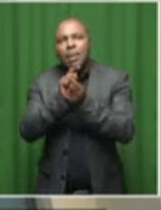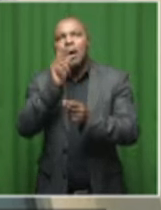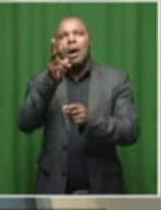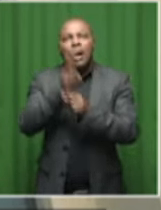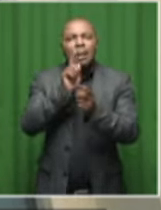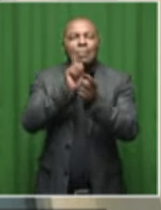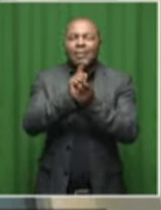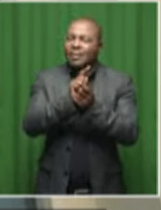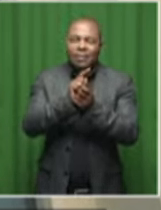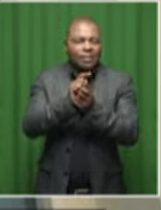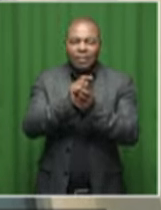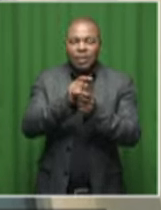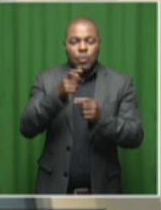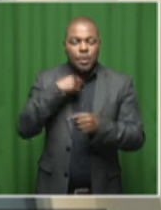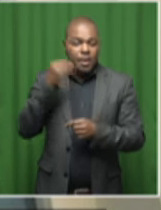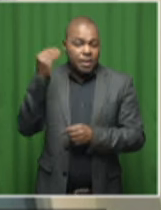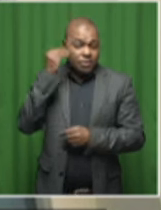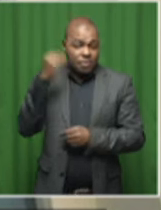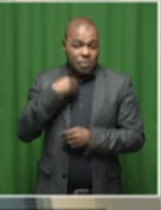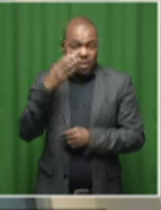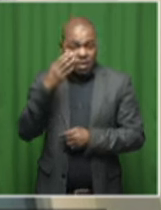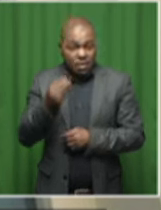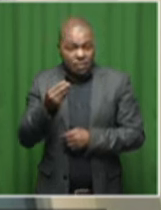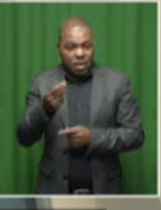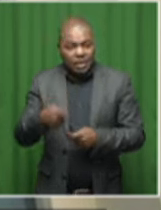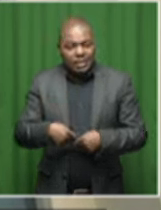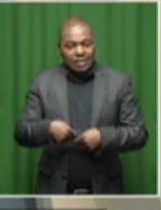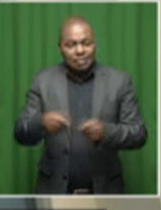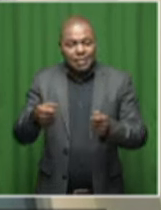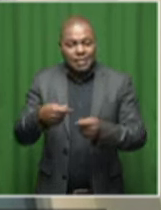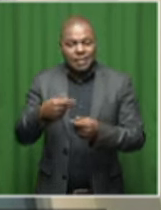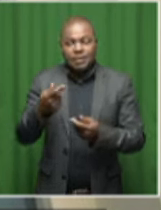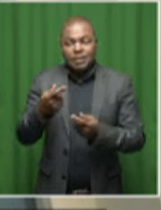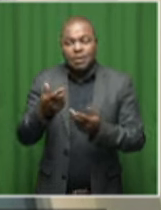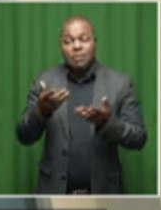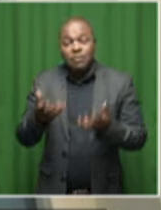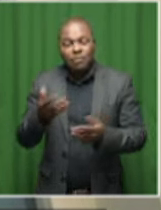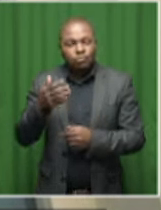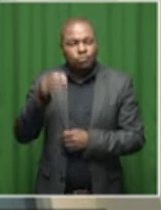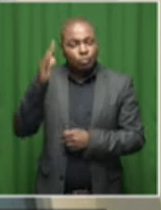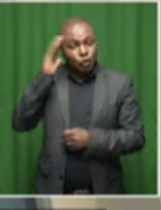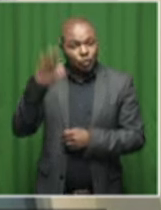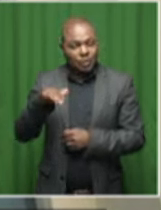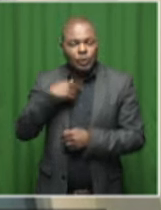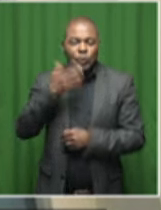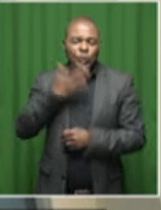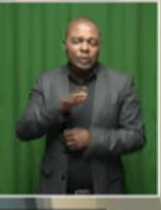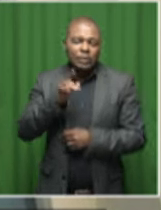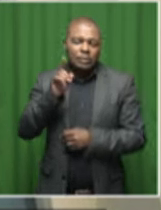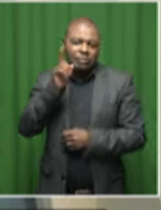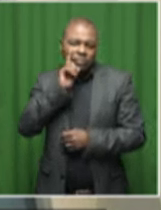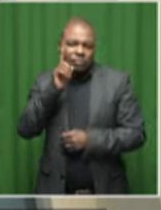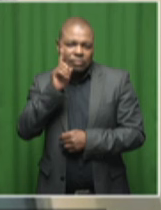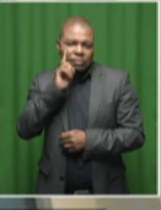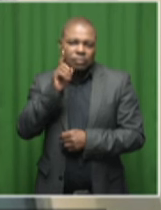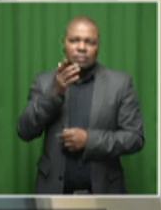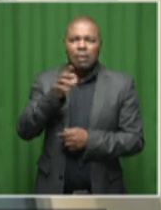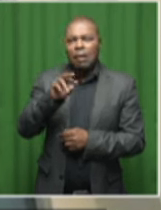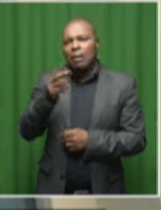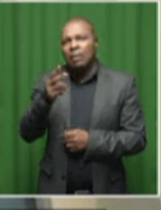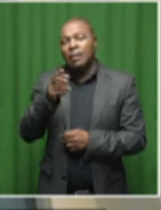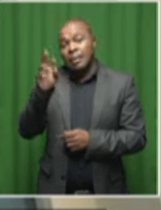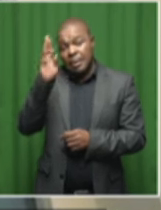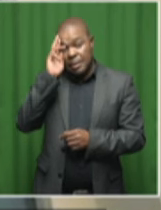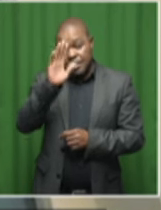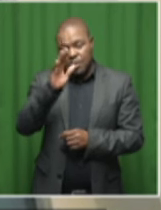accommodation, the information, the expenditure on accommodation, we want to check whether there isn't any other, remember